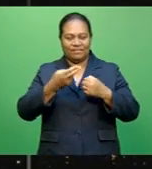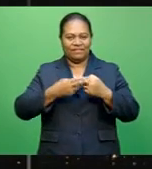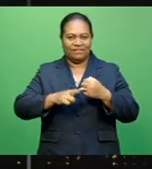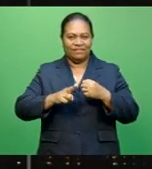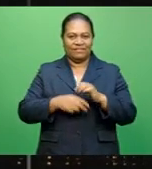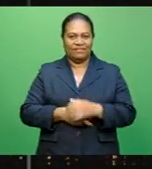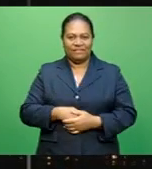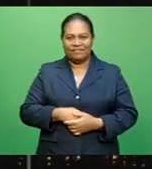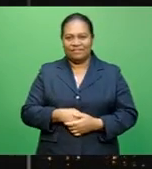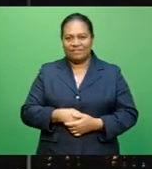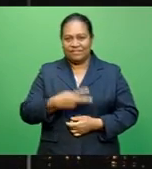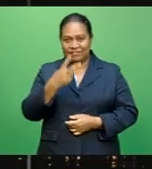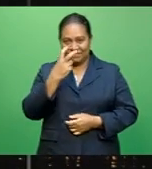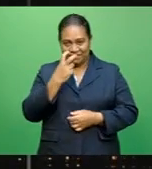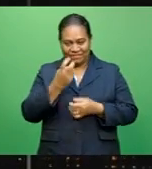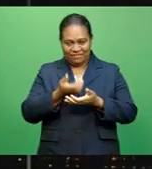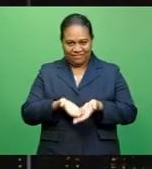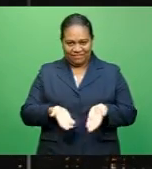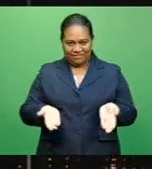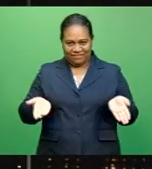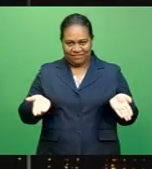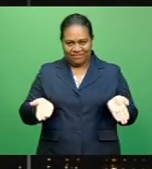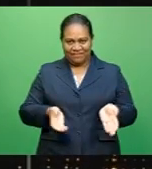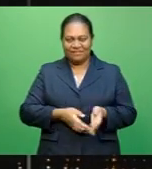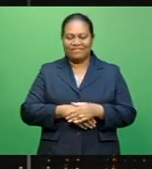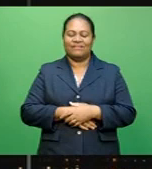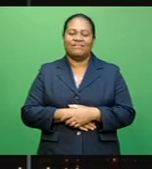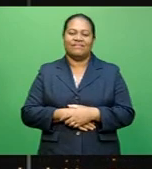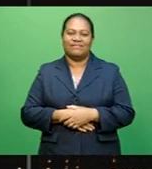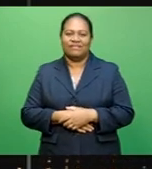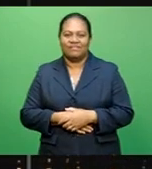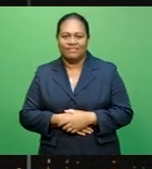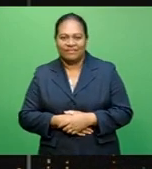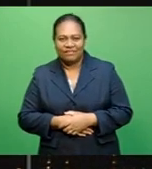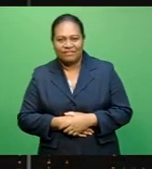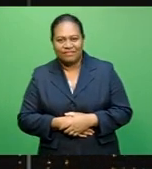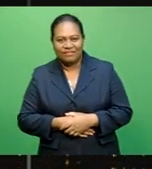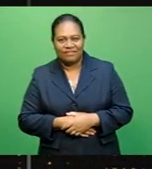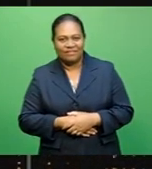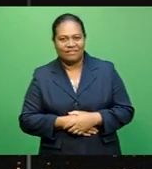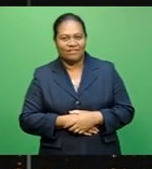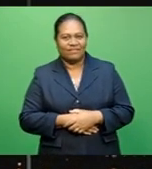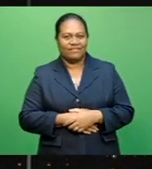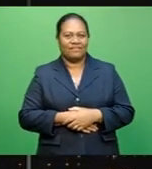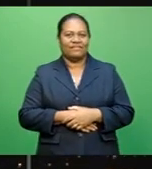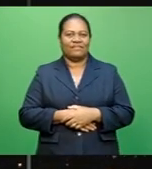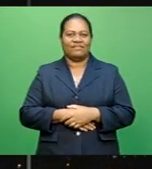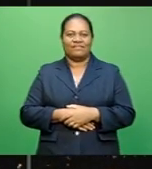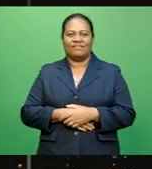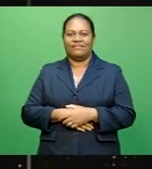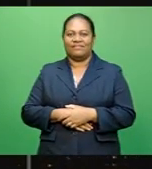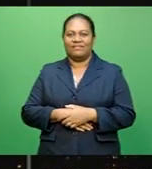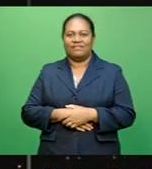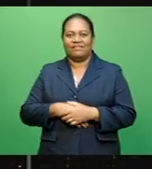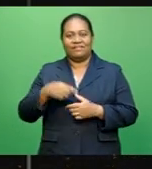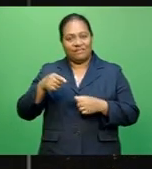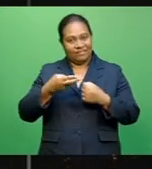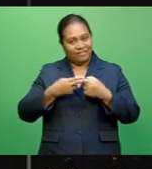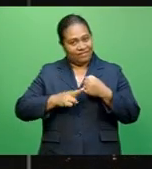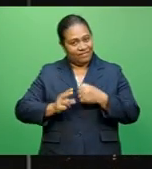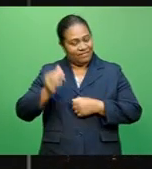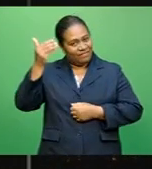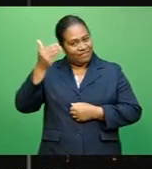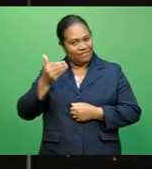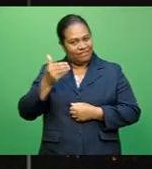.com.fj or share it with us via our various social media accounts including Facebook, Twitter and Instagram. That's your news